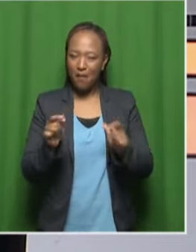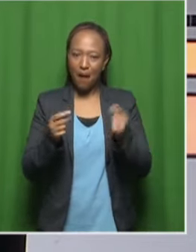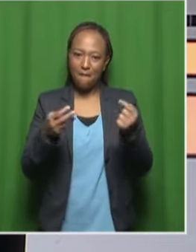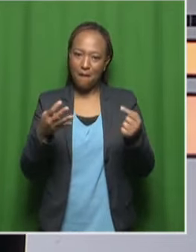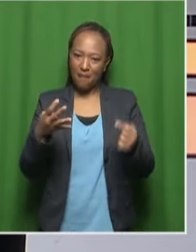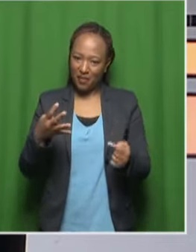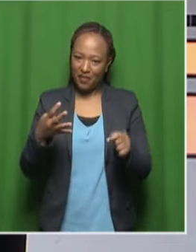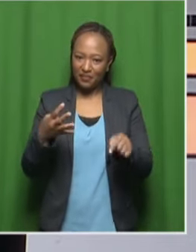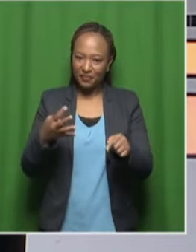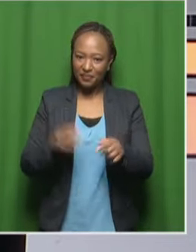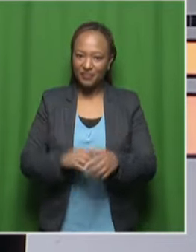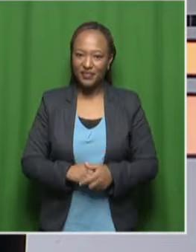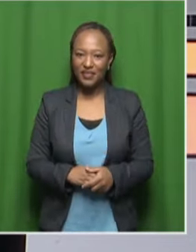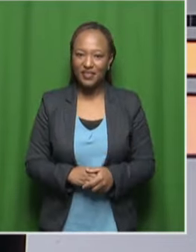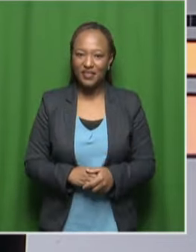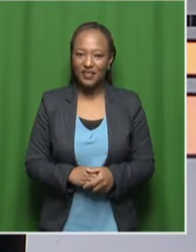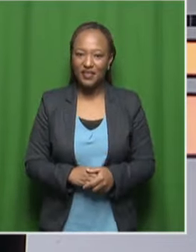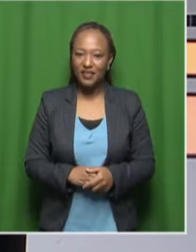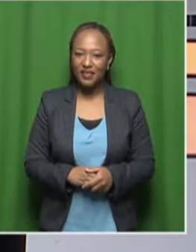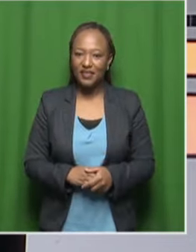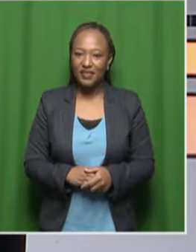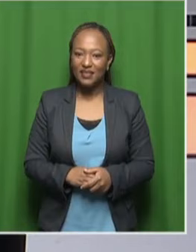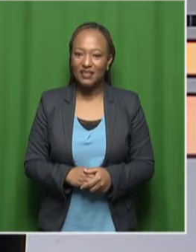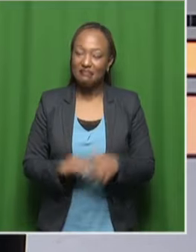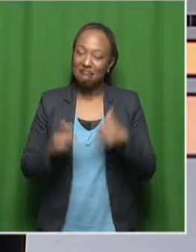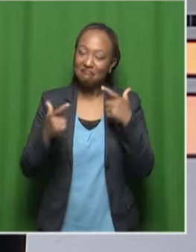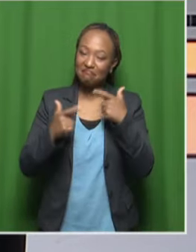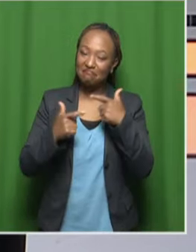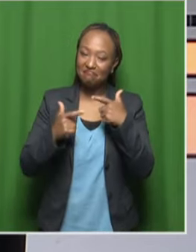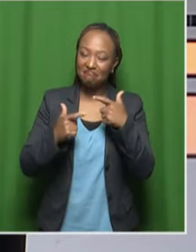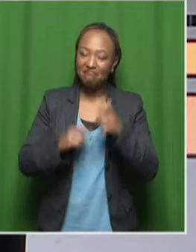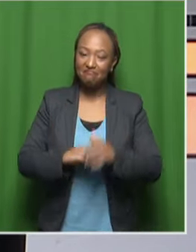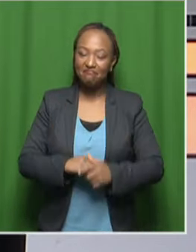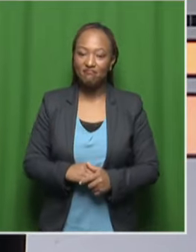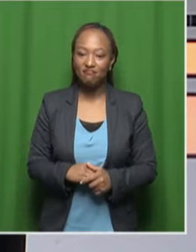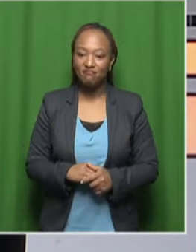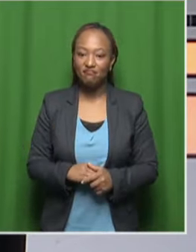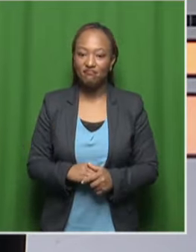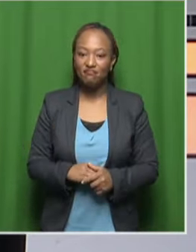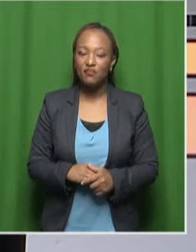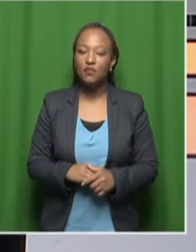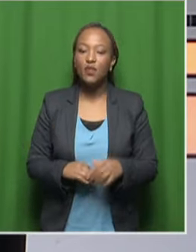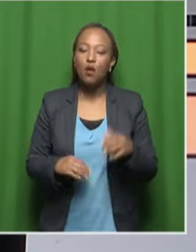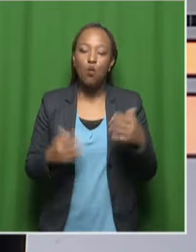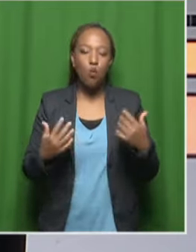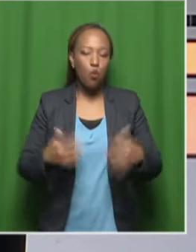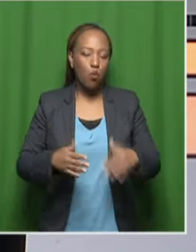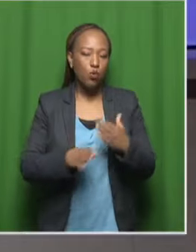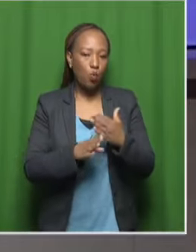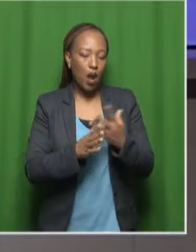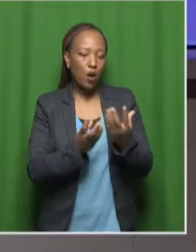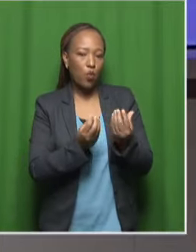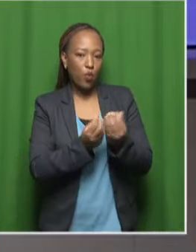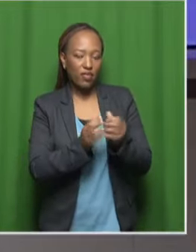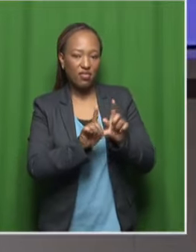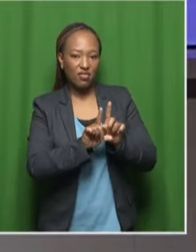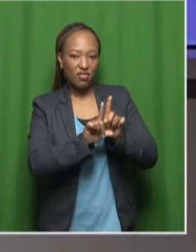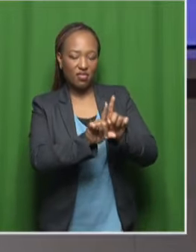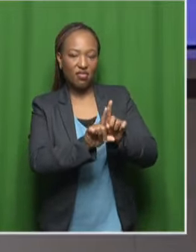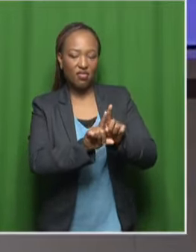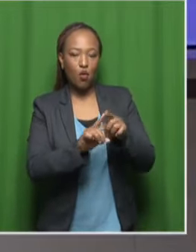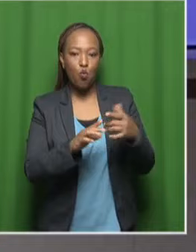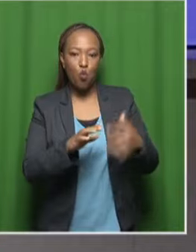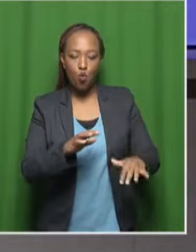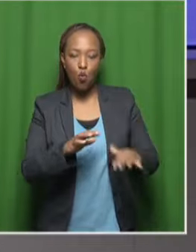I do it as well. That's how we rule it. It was such an honor to work with him. mean, had three generations of talent,